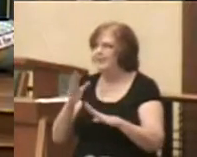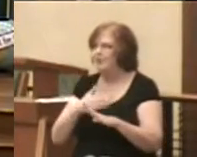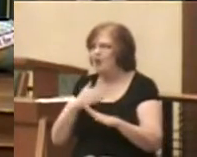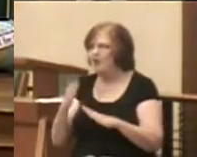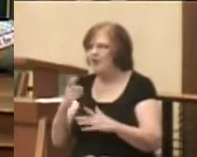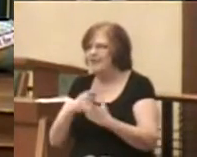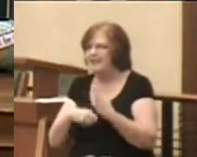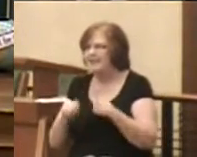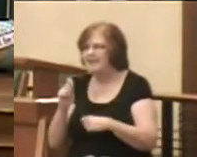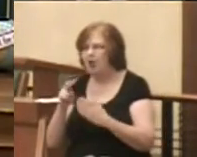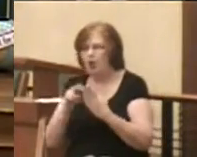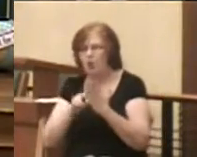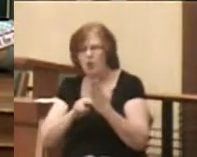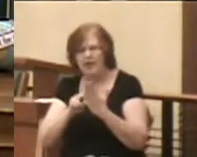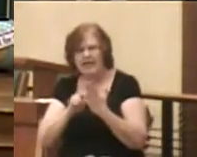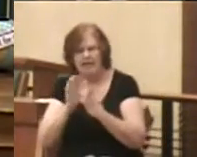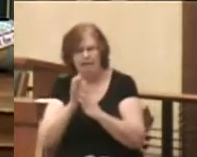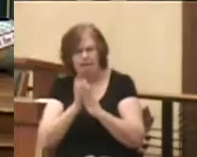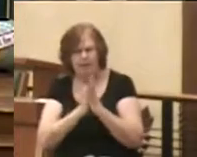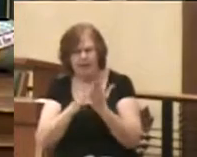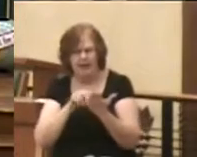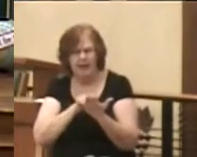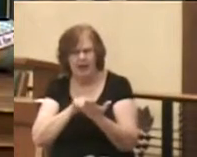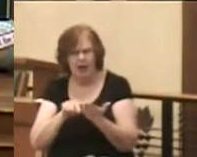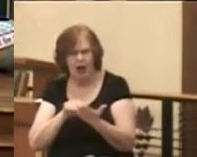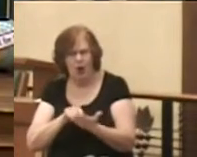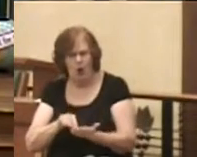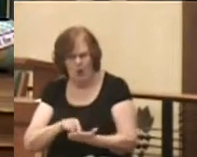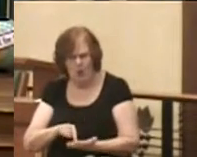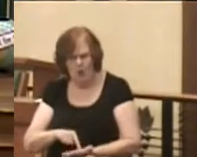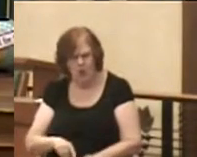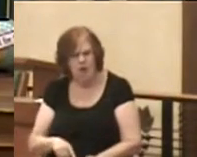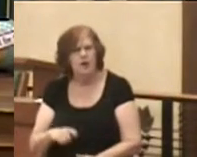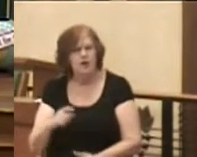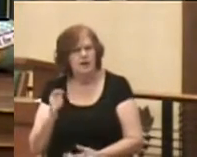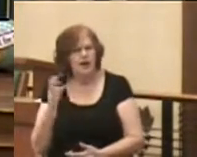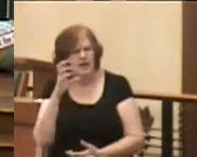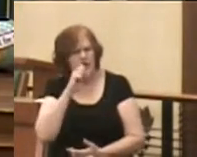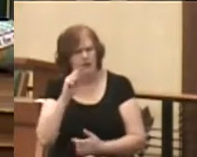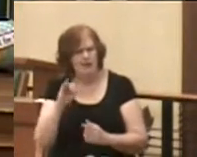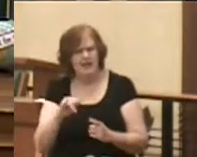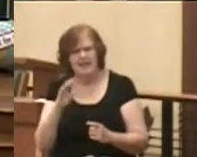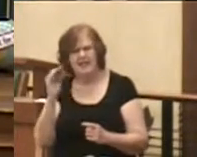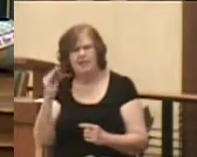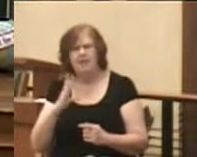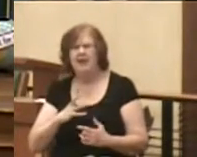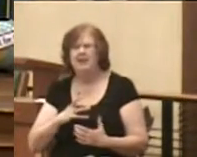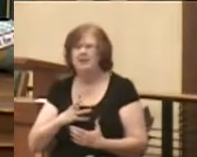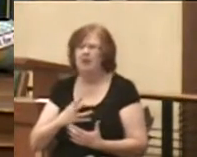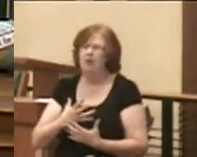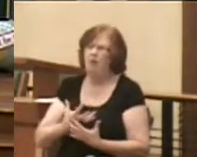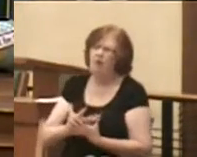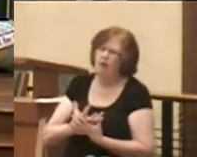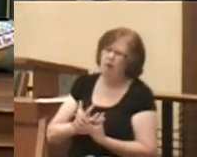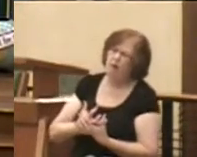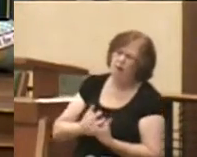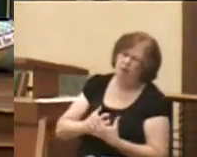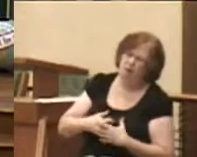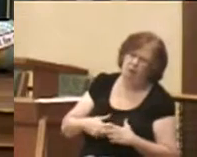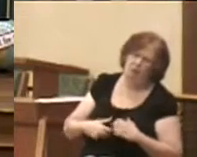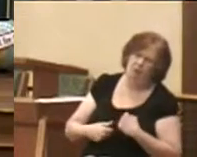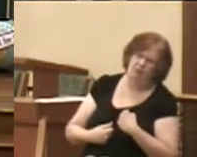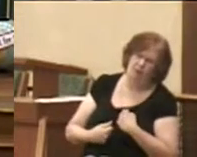Instead, reading the biblical account, one can only assume that this man is groaning while hoping